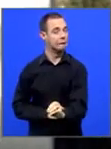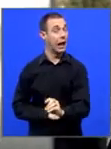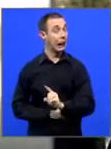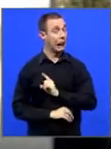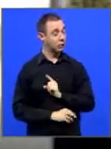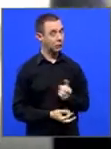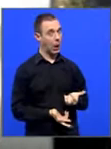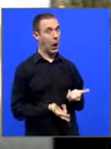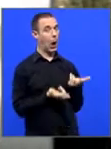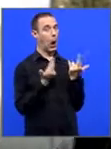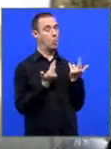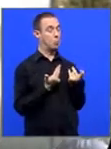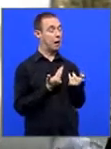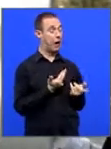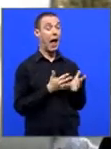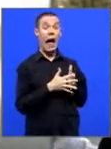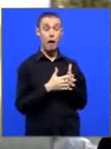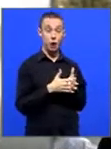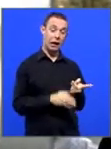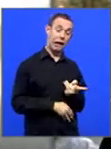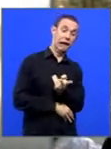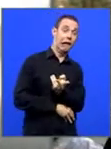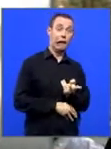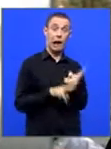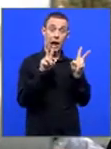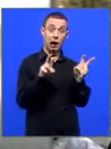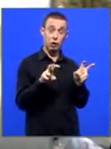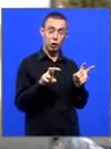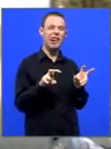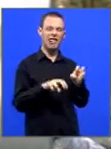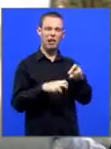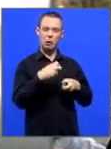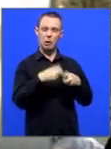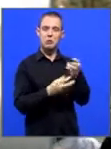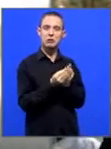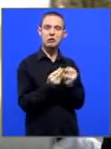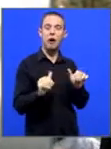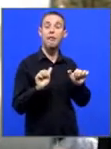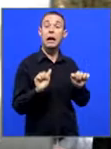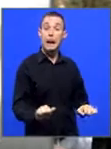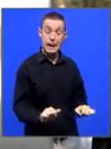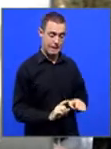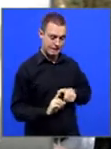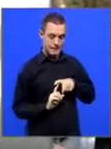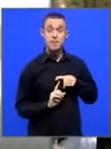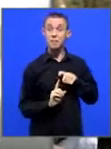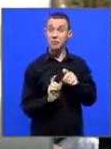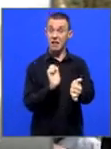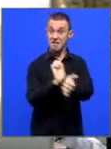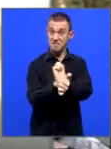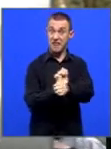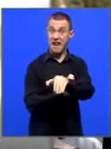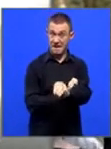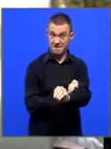prisoners to imprison the United States. And one of them includes a dear friend of mine, Gerardo Hernandez, who in his prison cell in the United